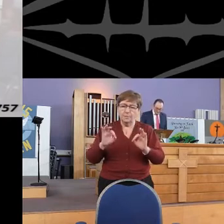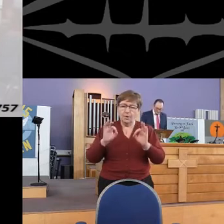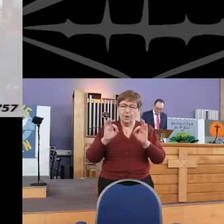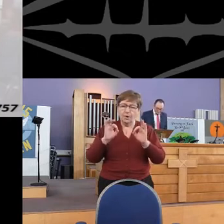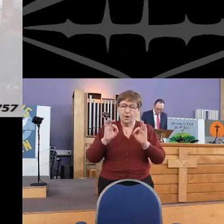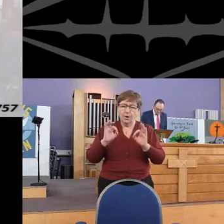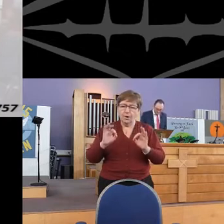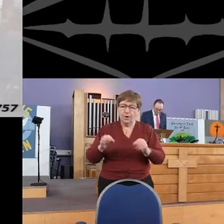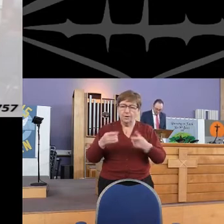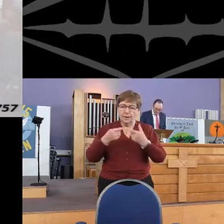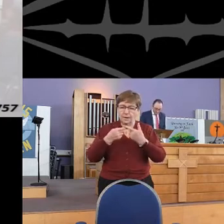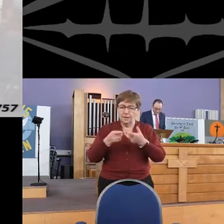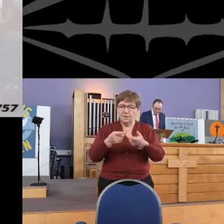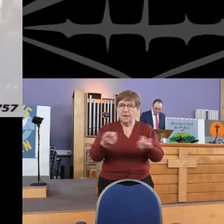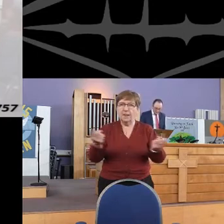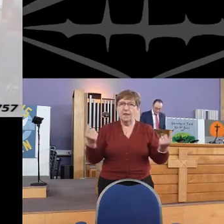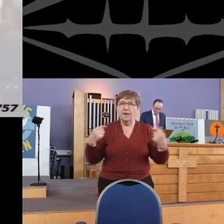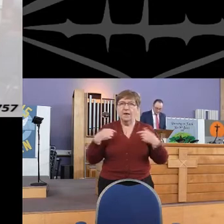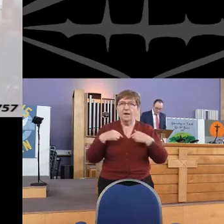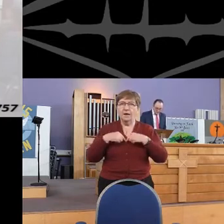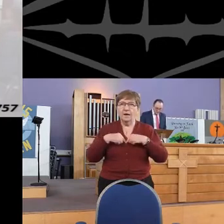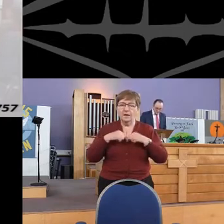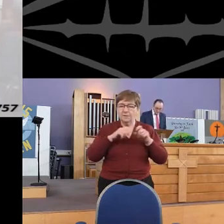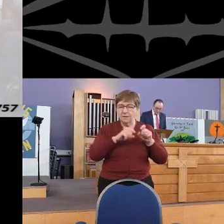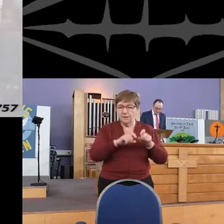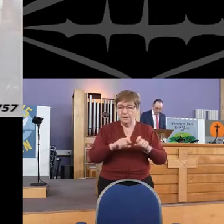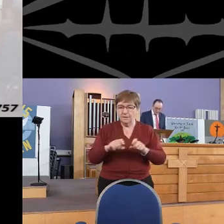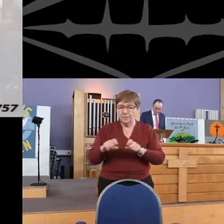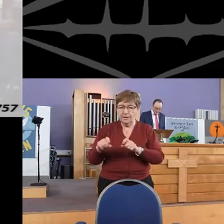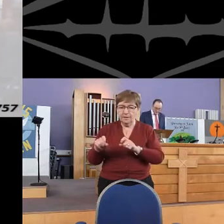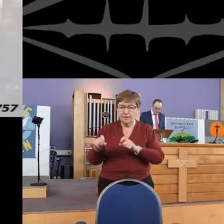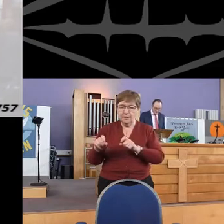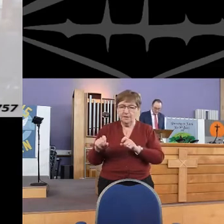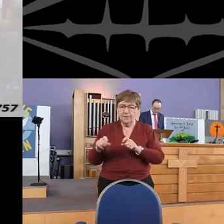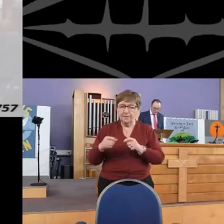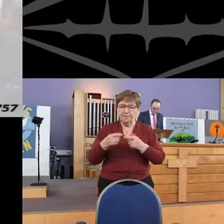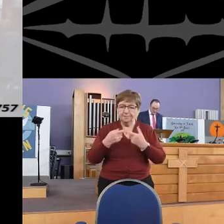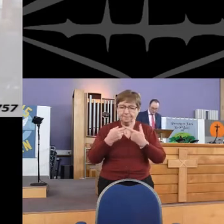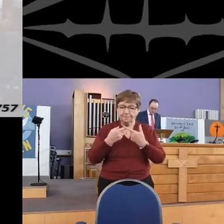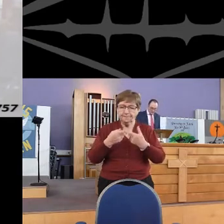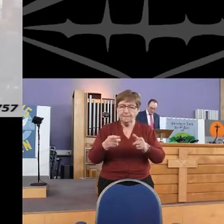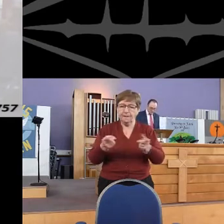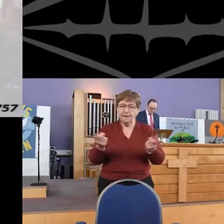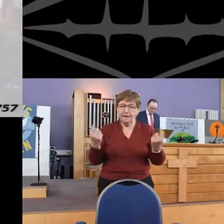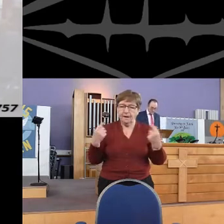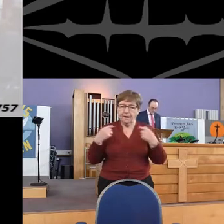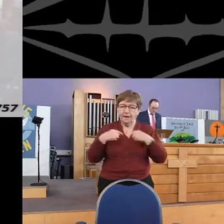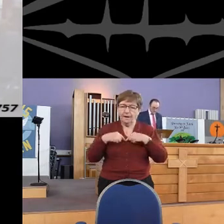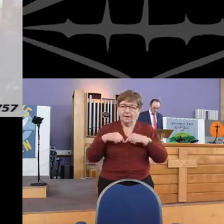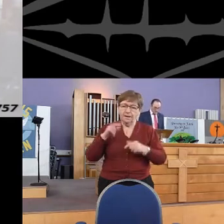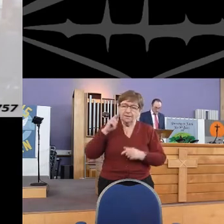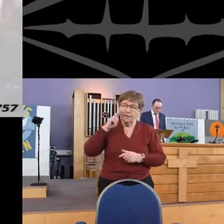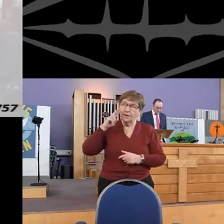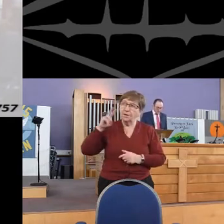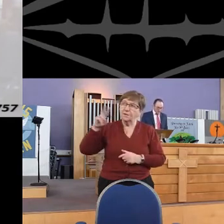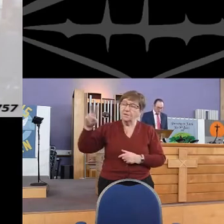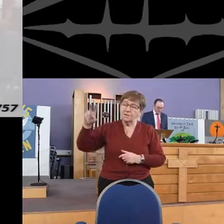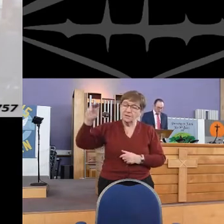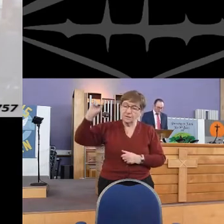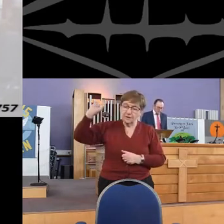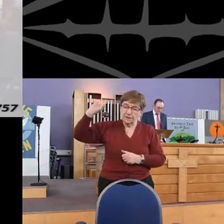and powerful love of all. Let